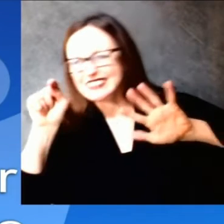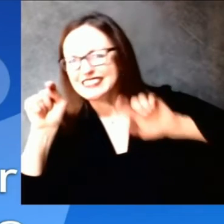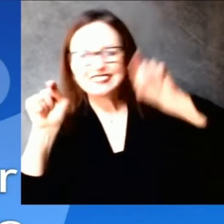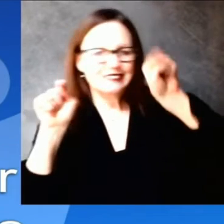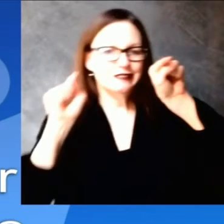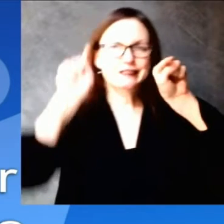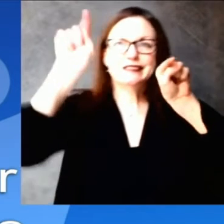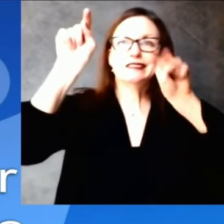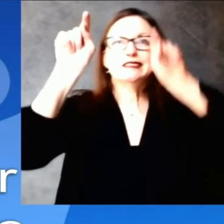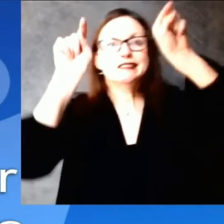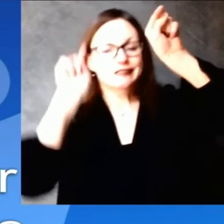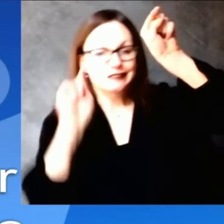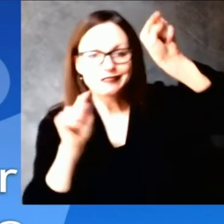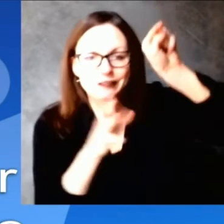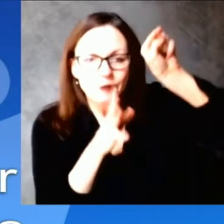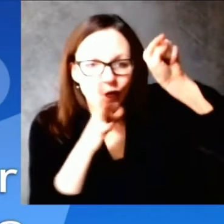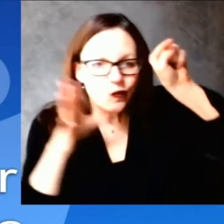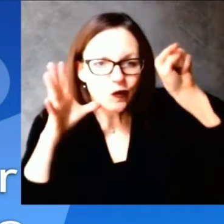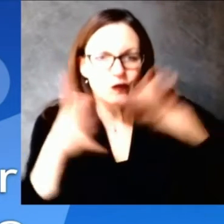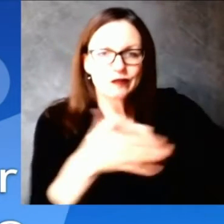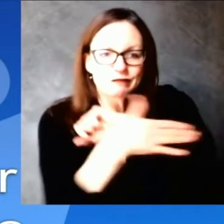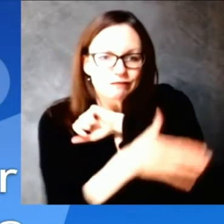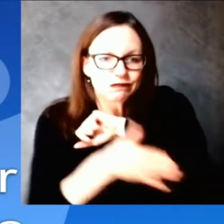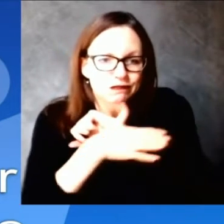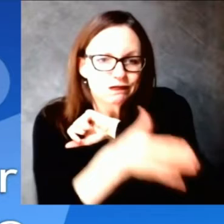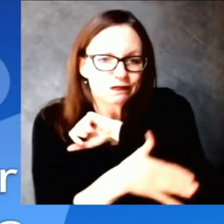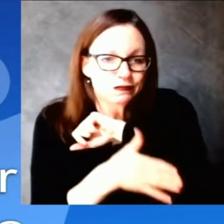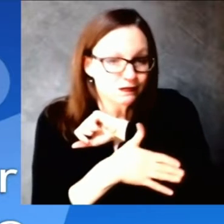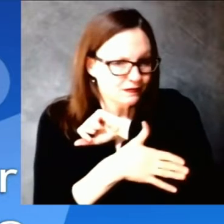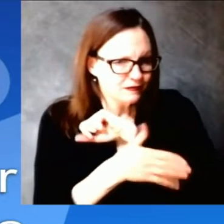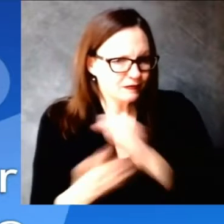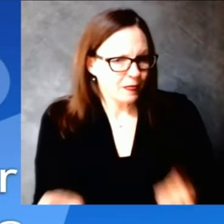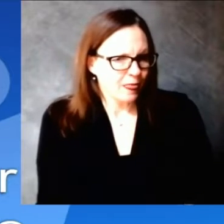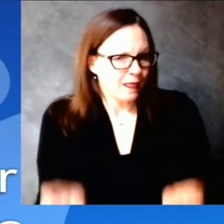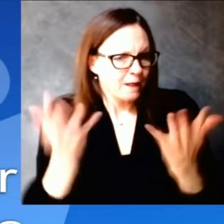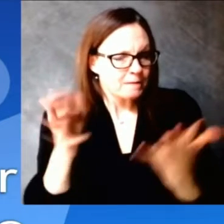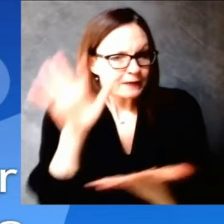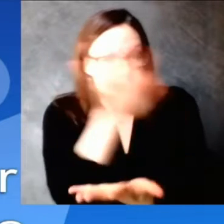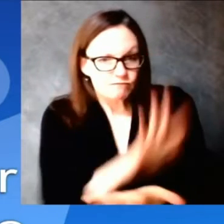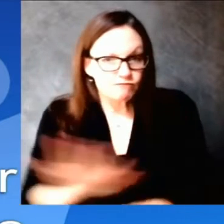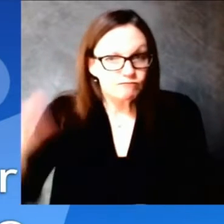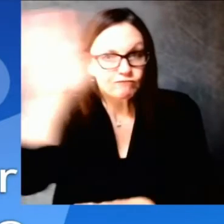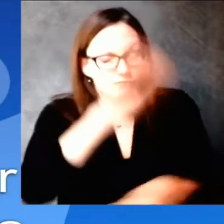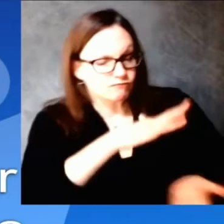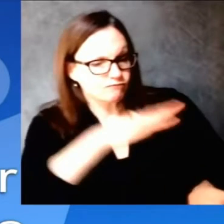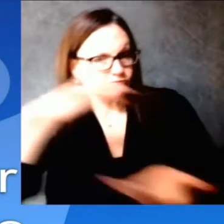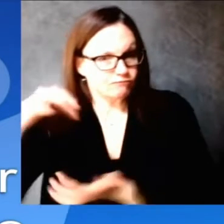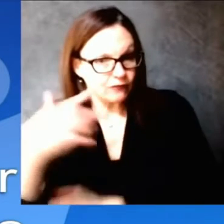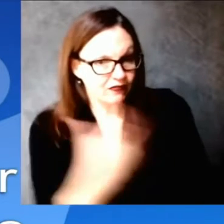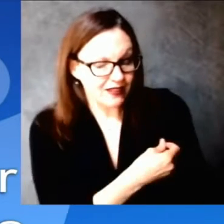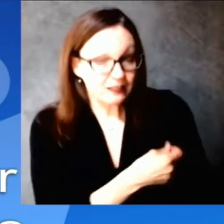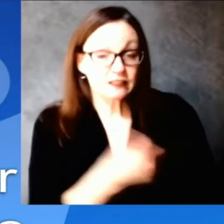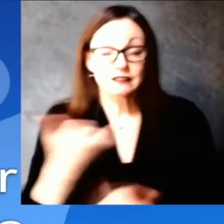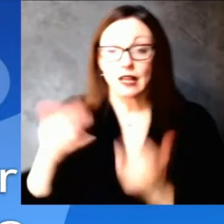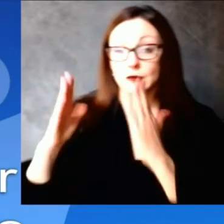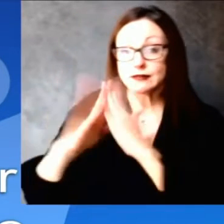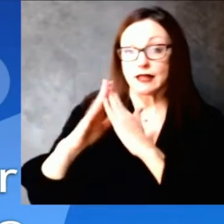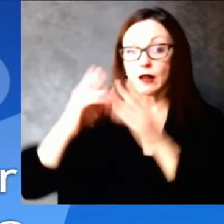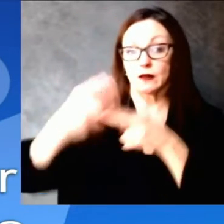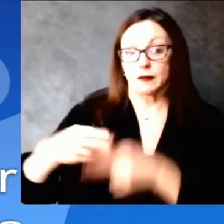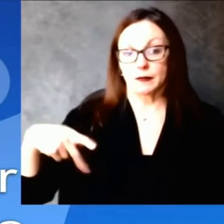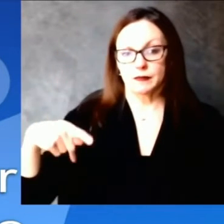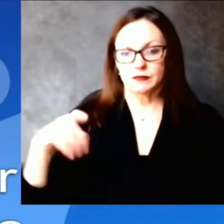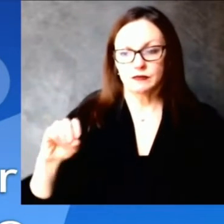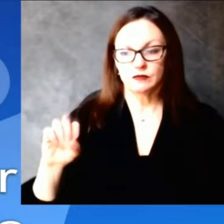had a lot of people vaccinated. Granted, they don't have as many health care workers as some of the other areas, but just wanted to see